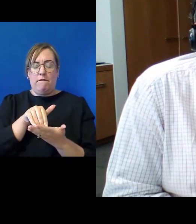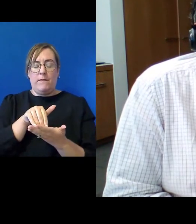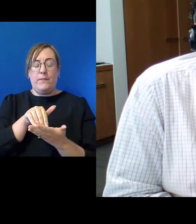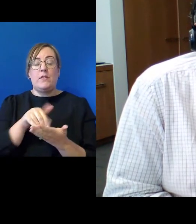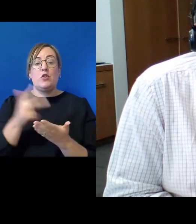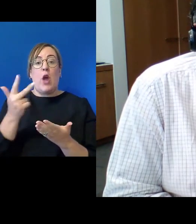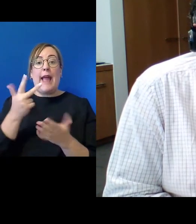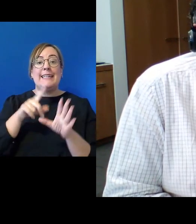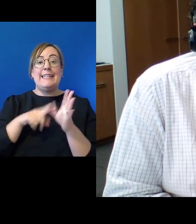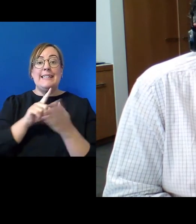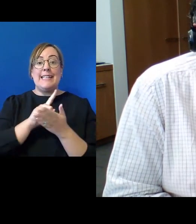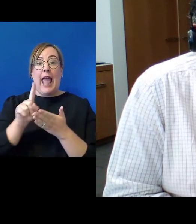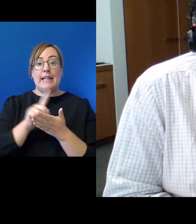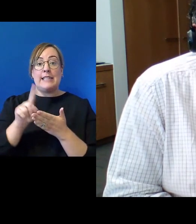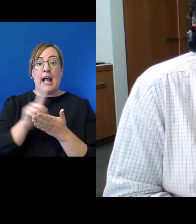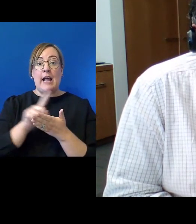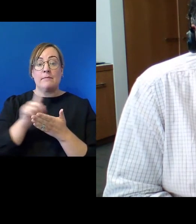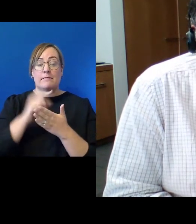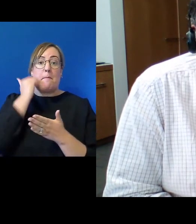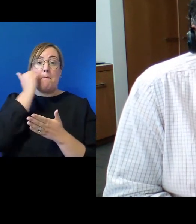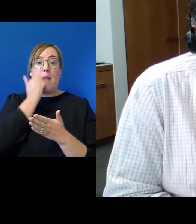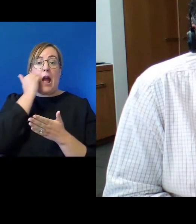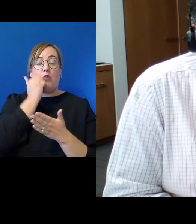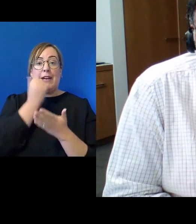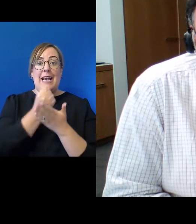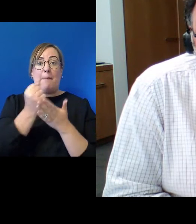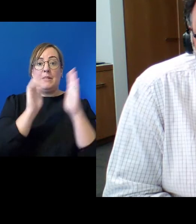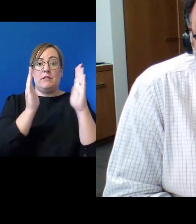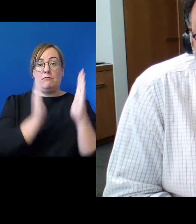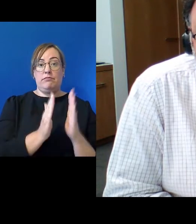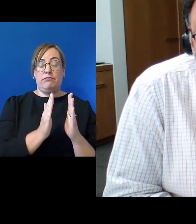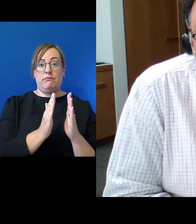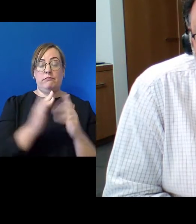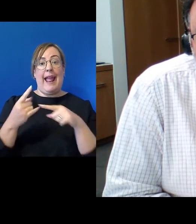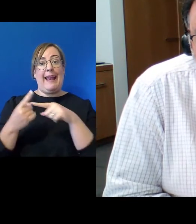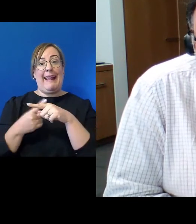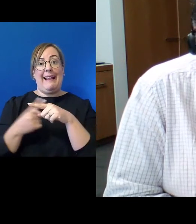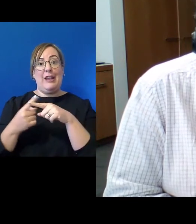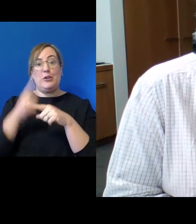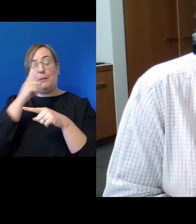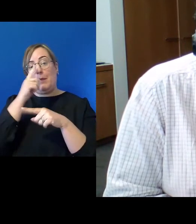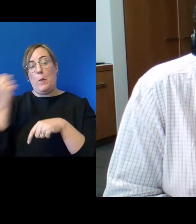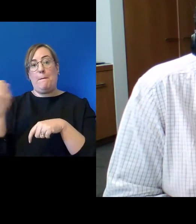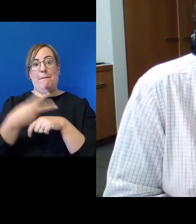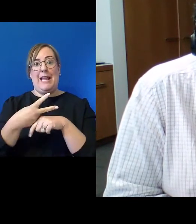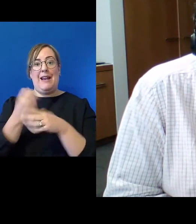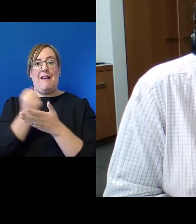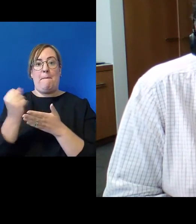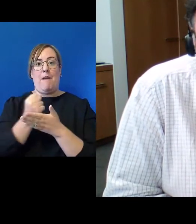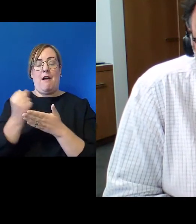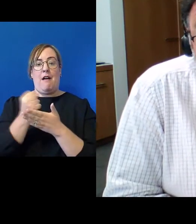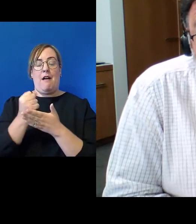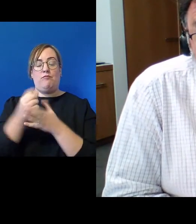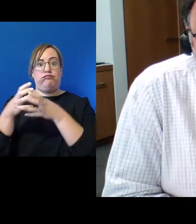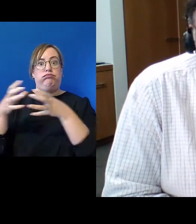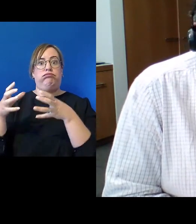Maori were outnumbered for the first time by settlers. And that's the context